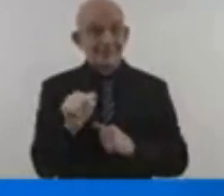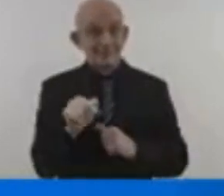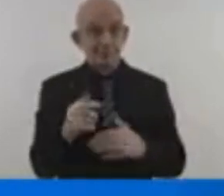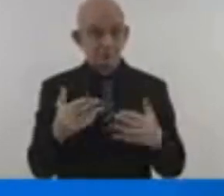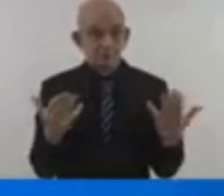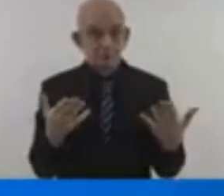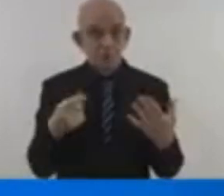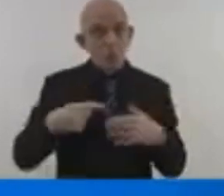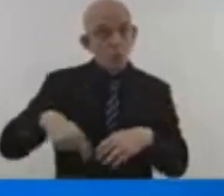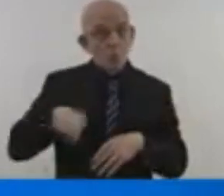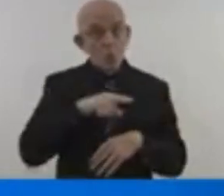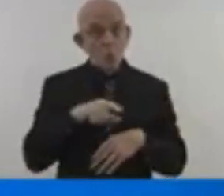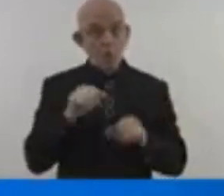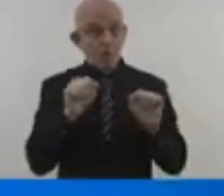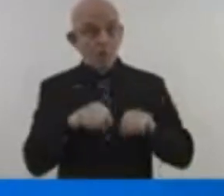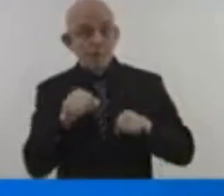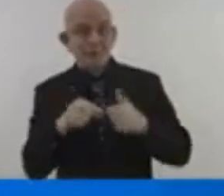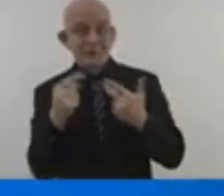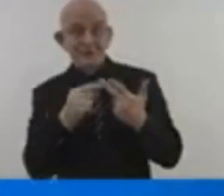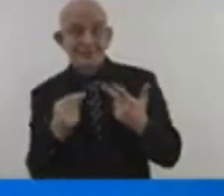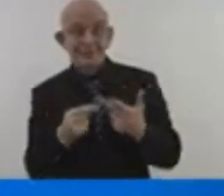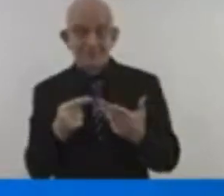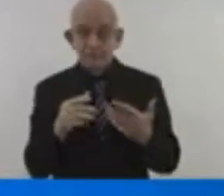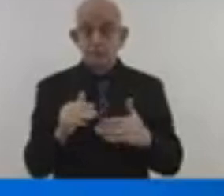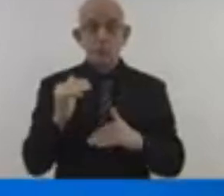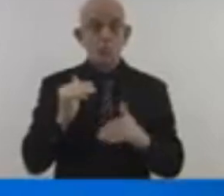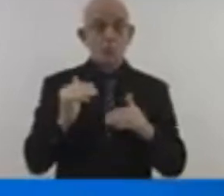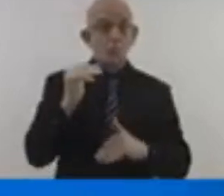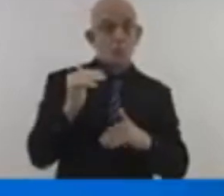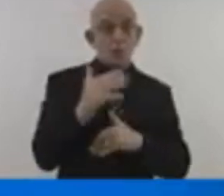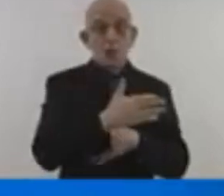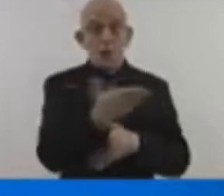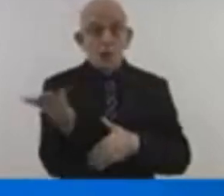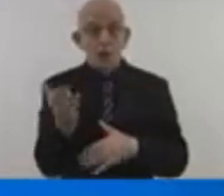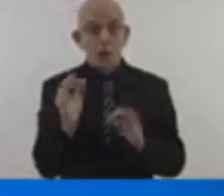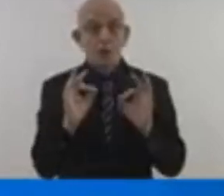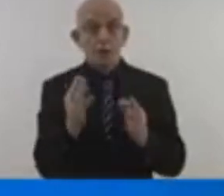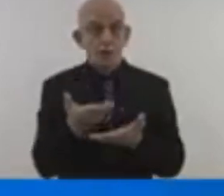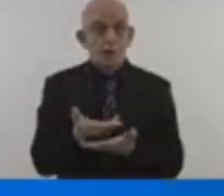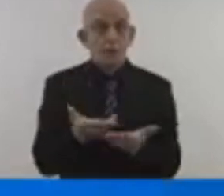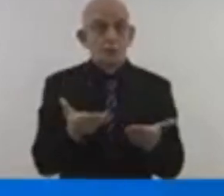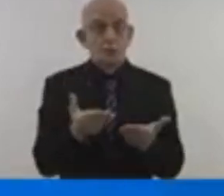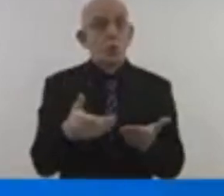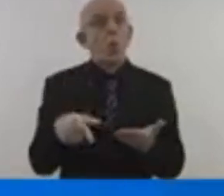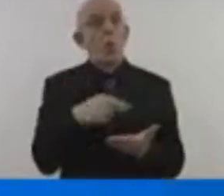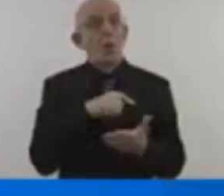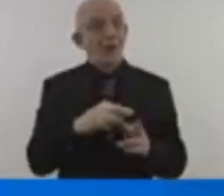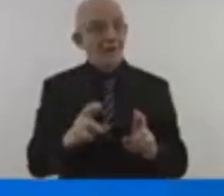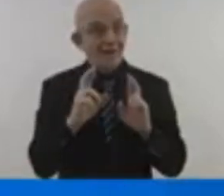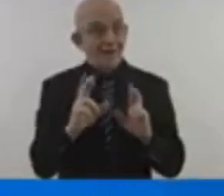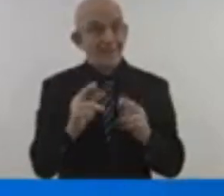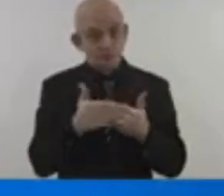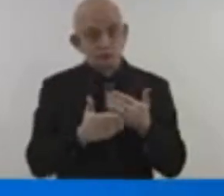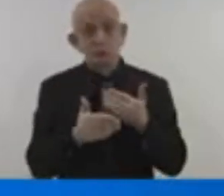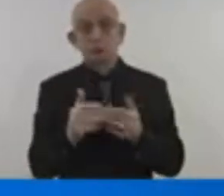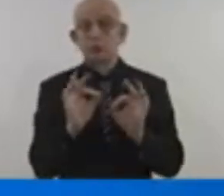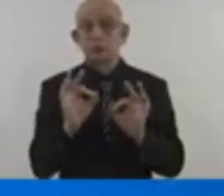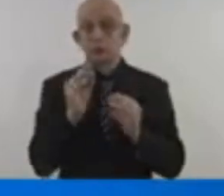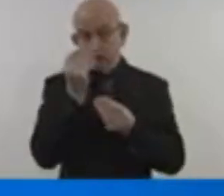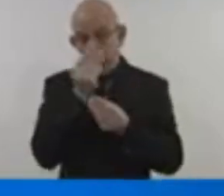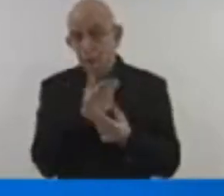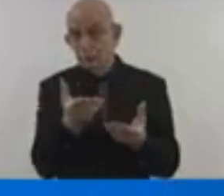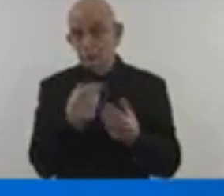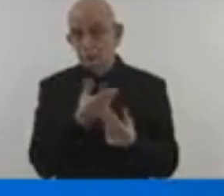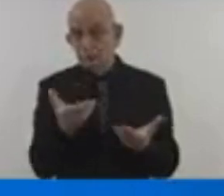requires a major recapitalisation. And requires reforms of their business models, including so that they can leverage far more